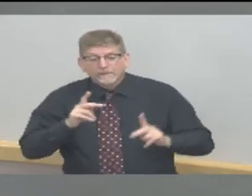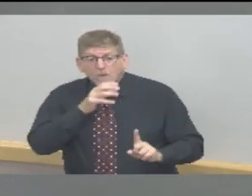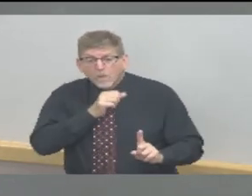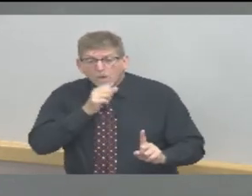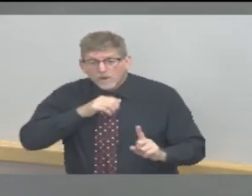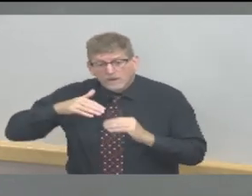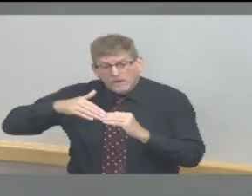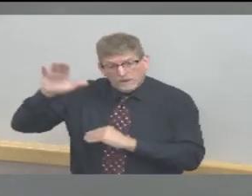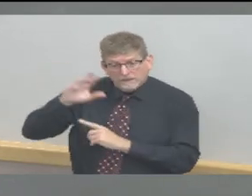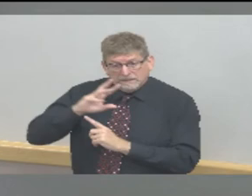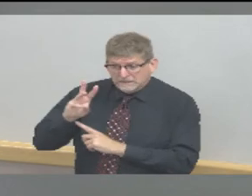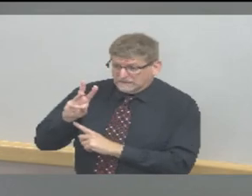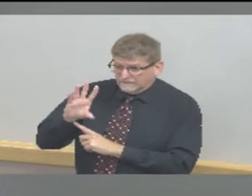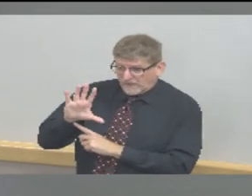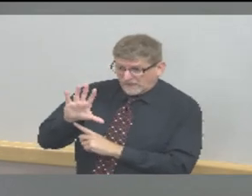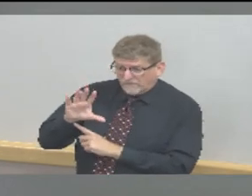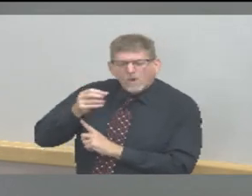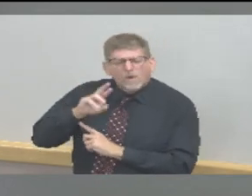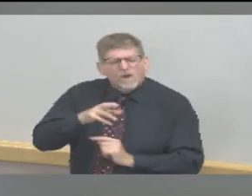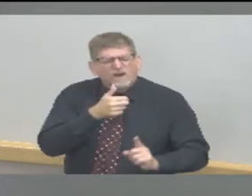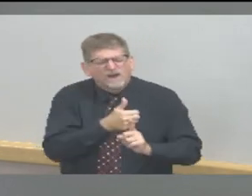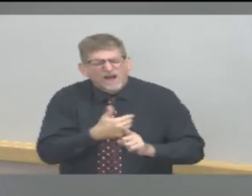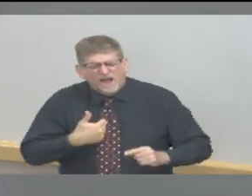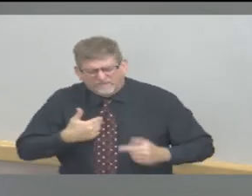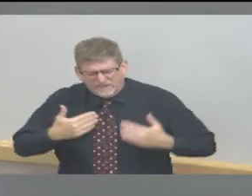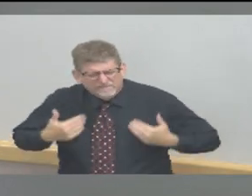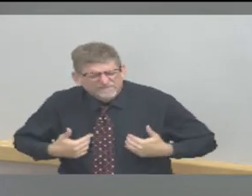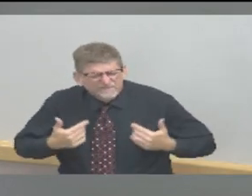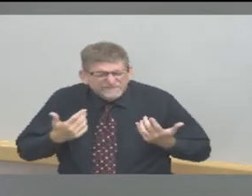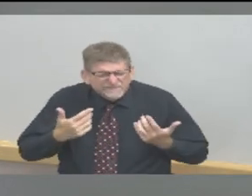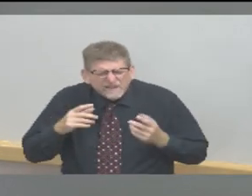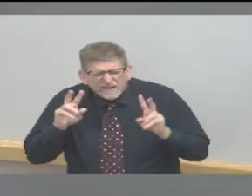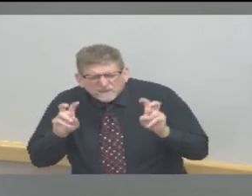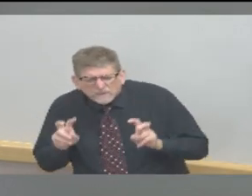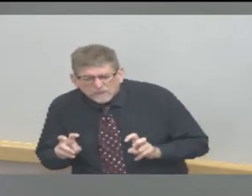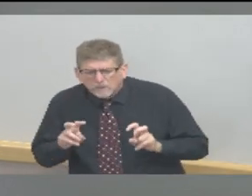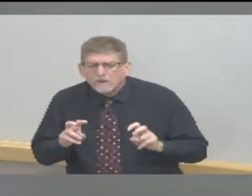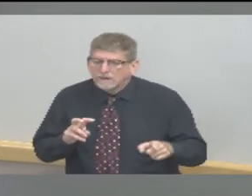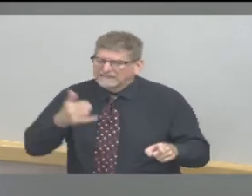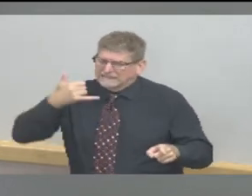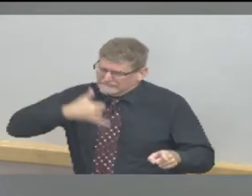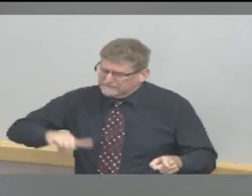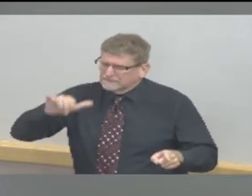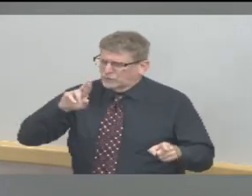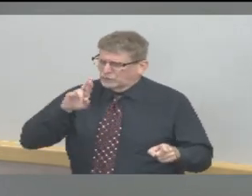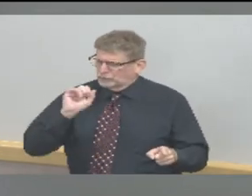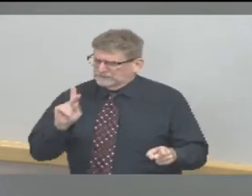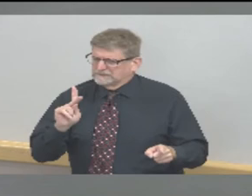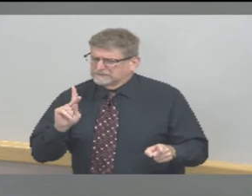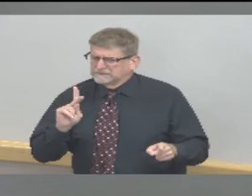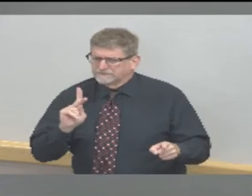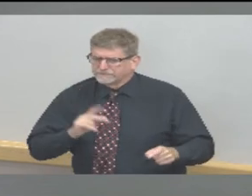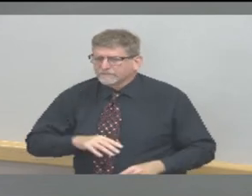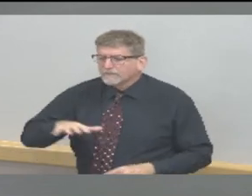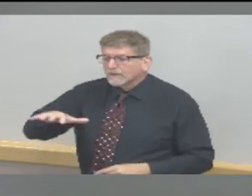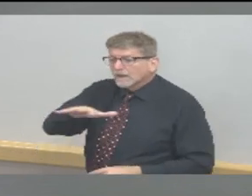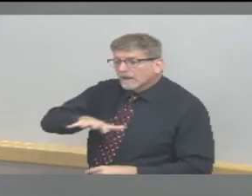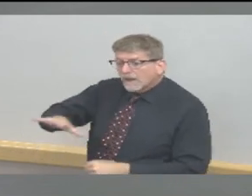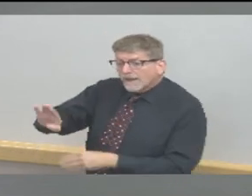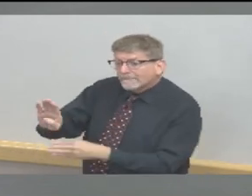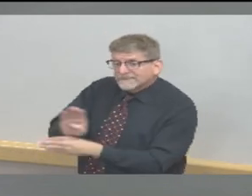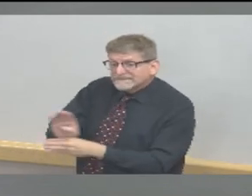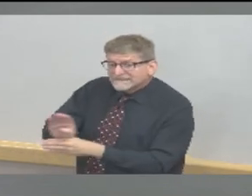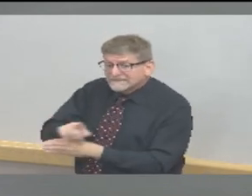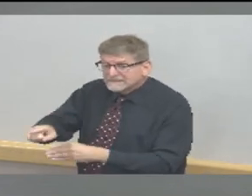should remain at home whenever possible businesses that are reopening should modify their operations in their workplace environments to optimize